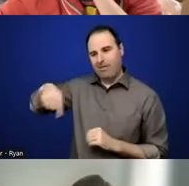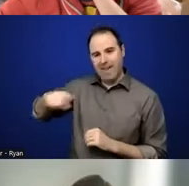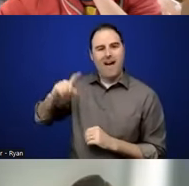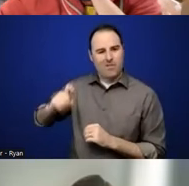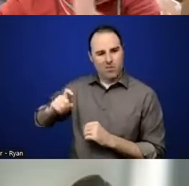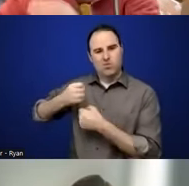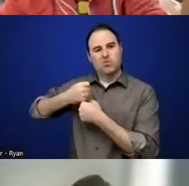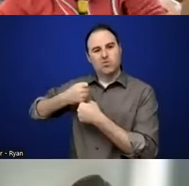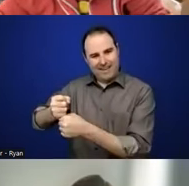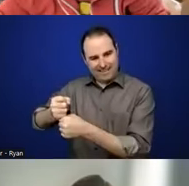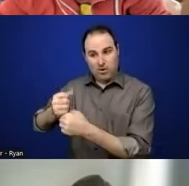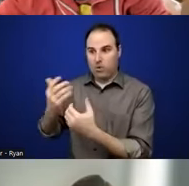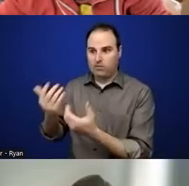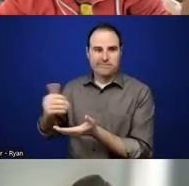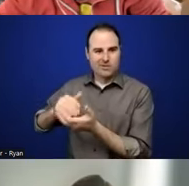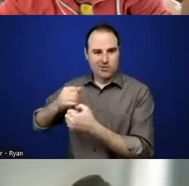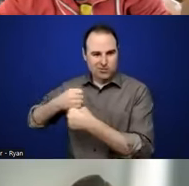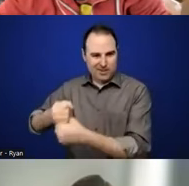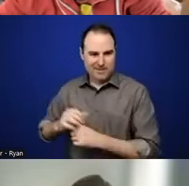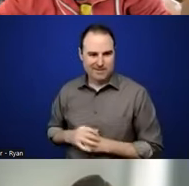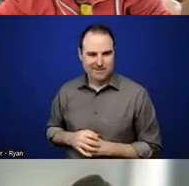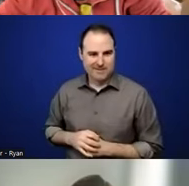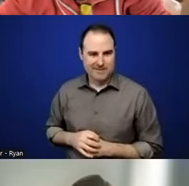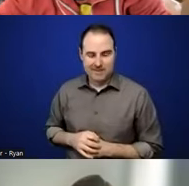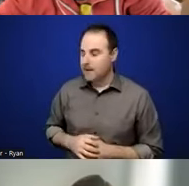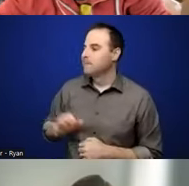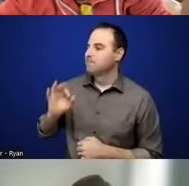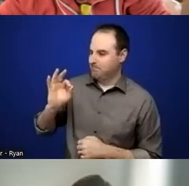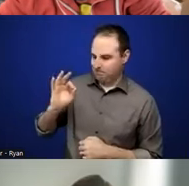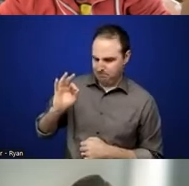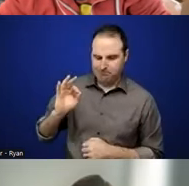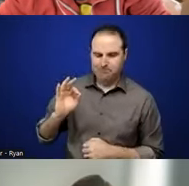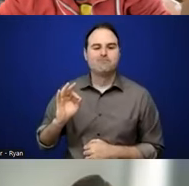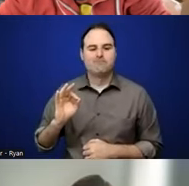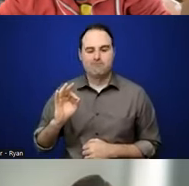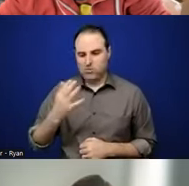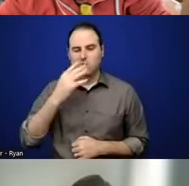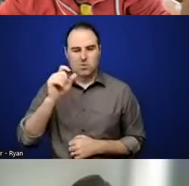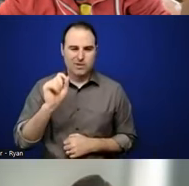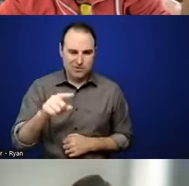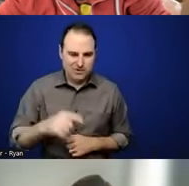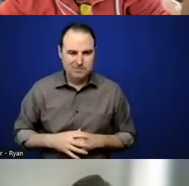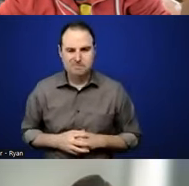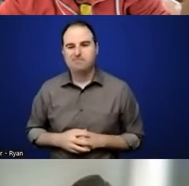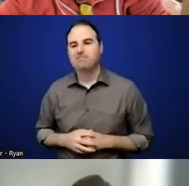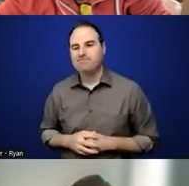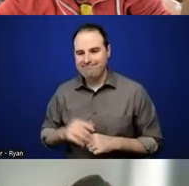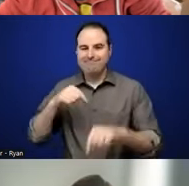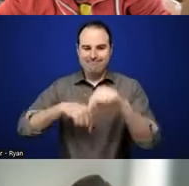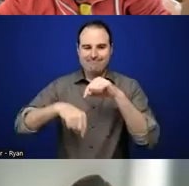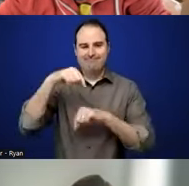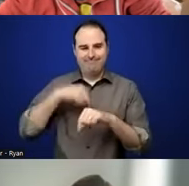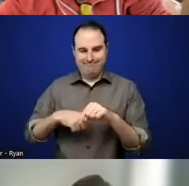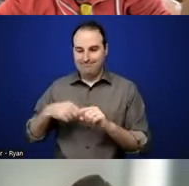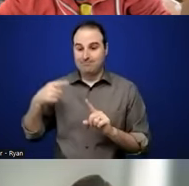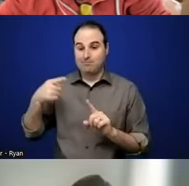It's a great question. And it really leads to this idea or leads me back to that idea of the toolbox. Um, and that, that, um, analogy really comes to